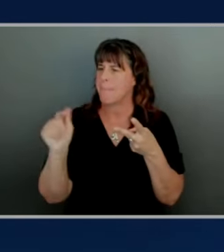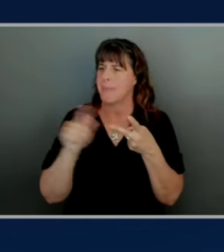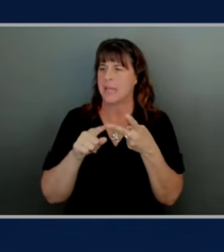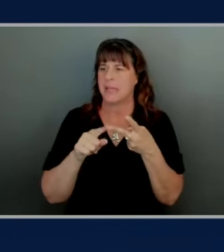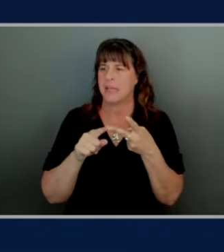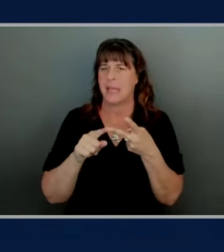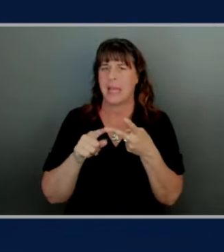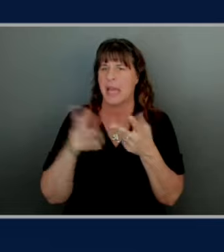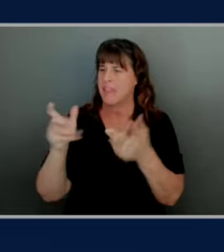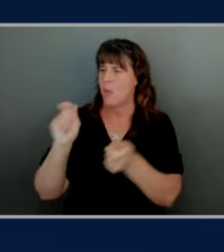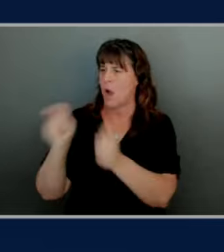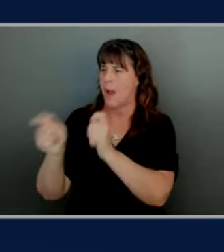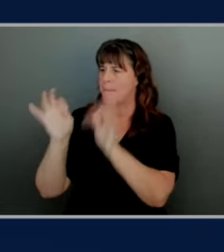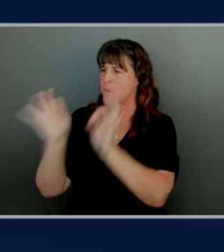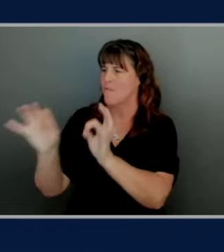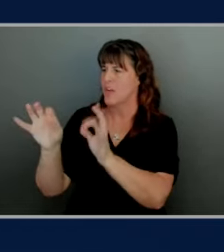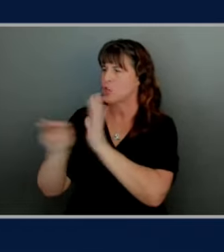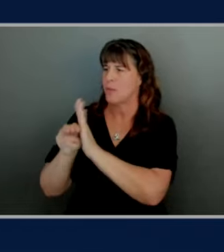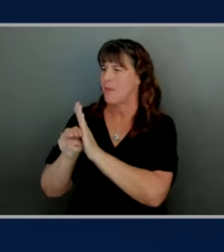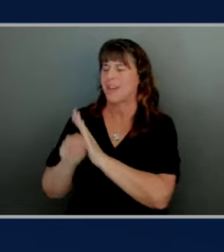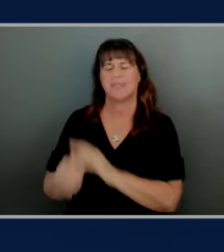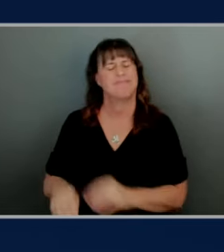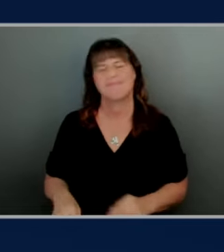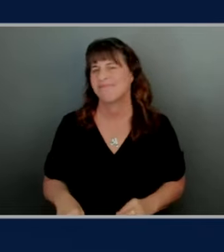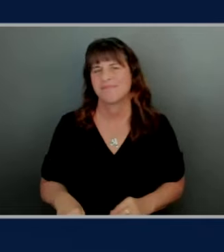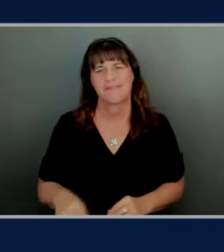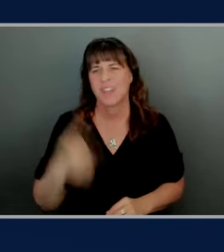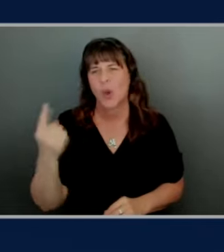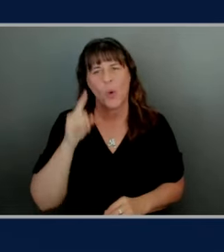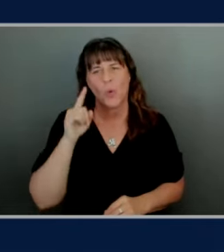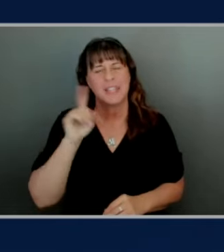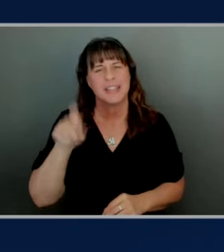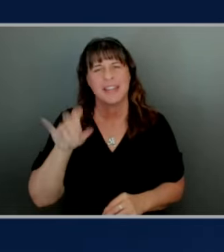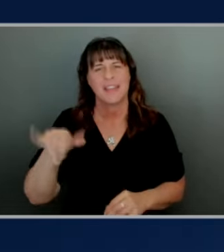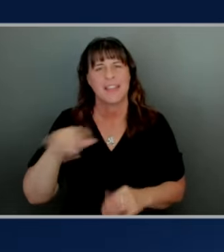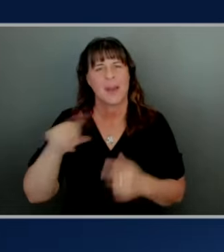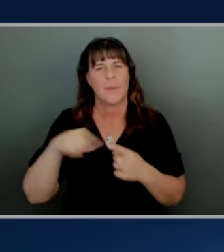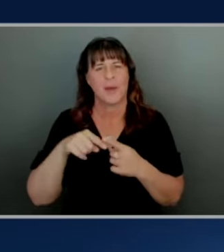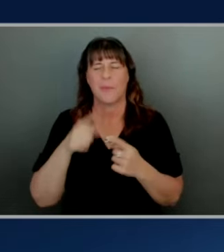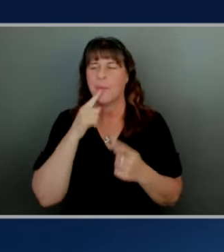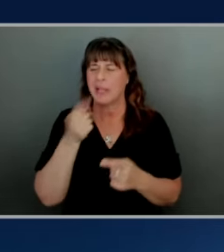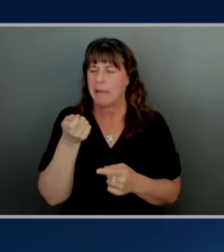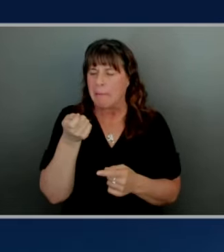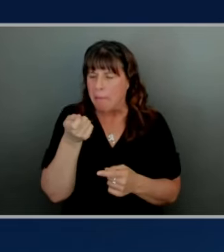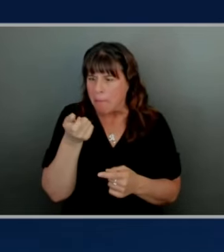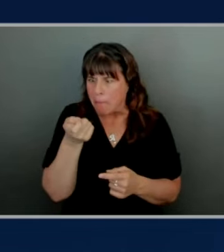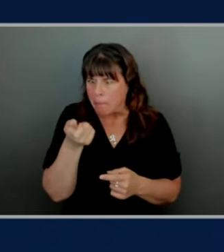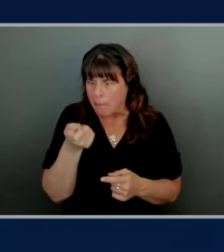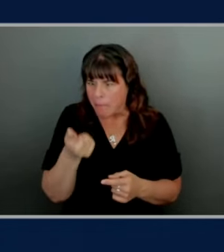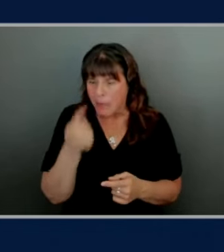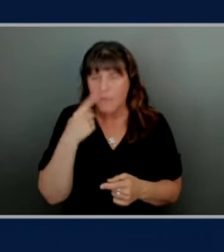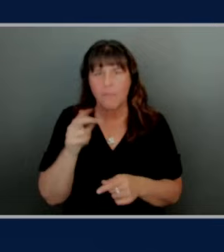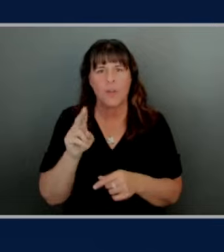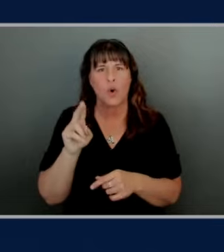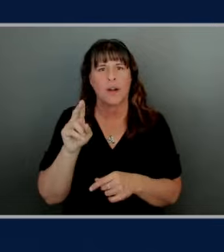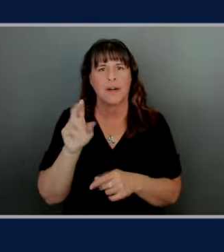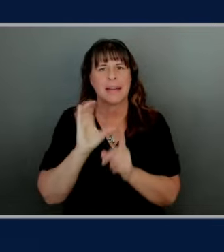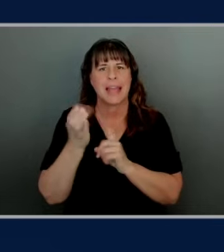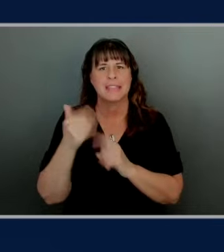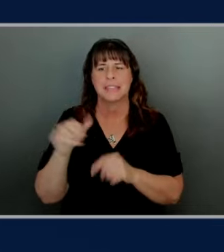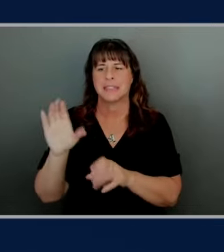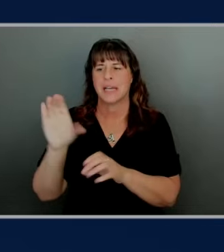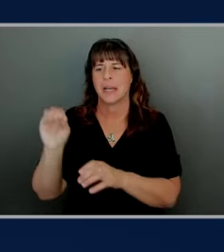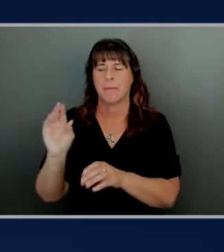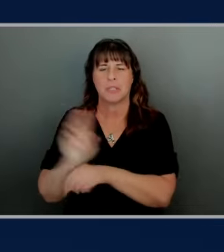-tuning a model which actually is only really needed and probably a very small subset of the use cases companies are working on today yeah